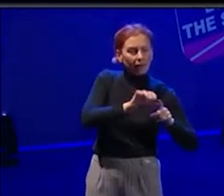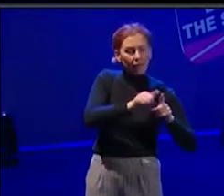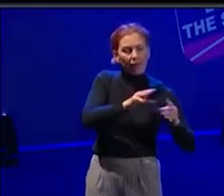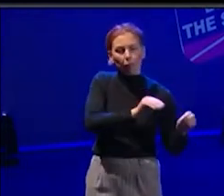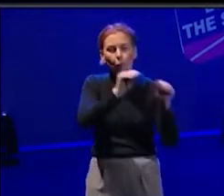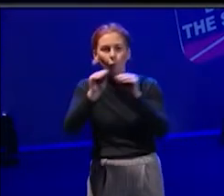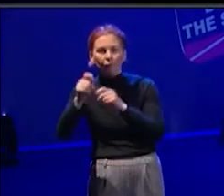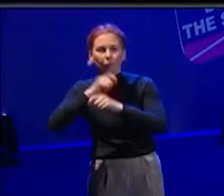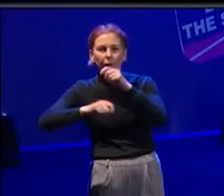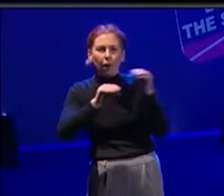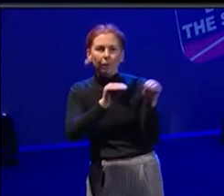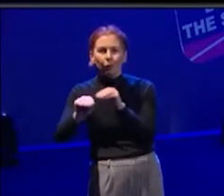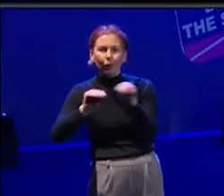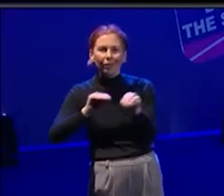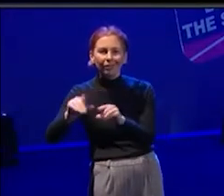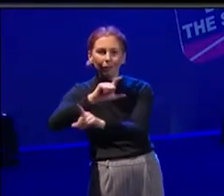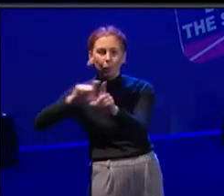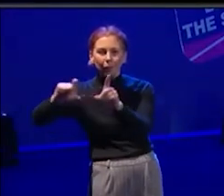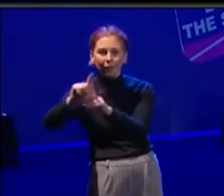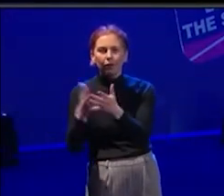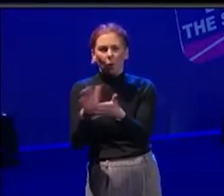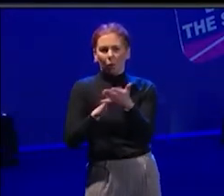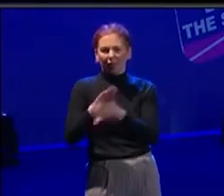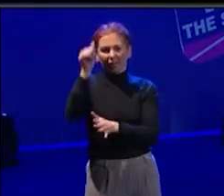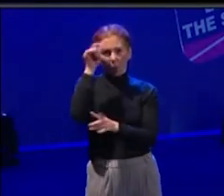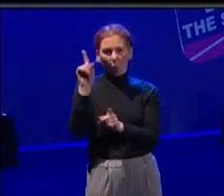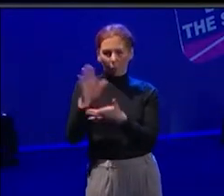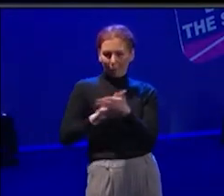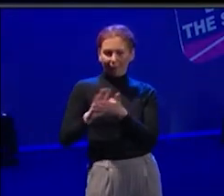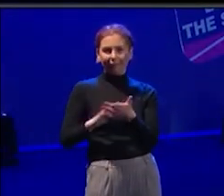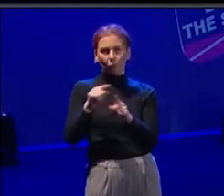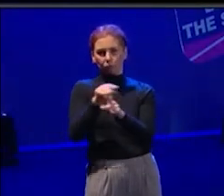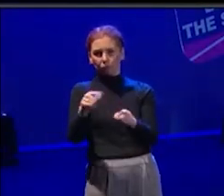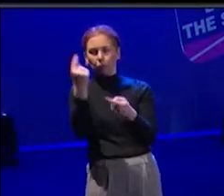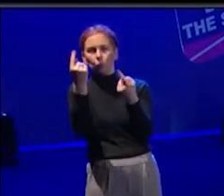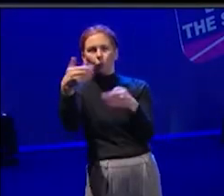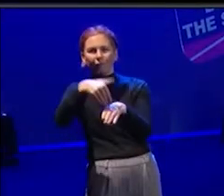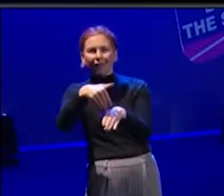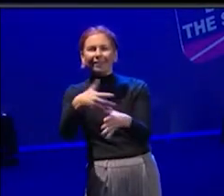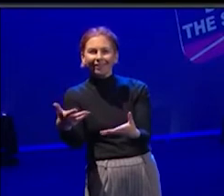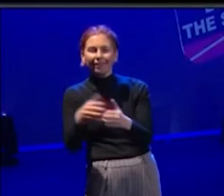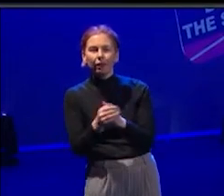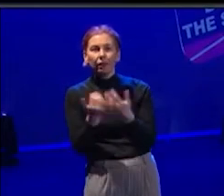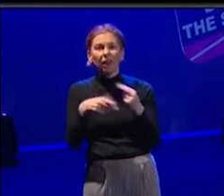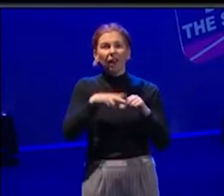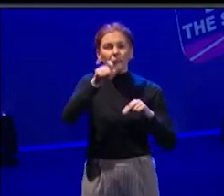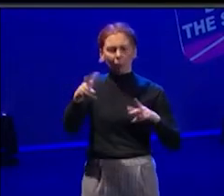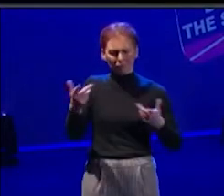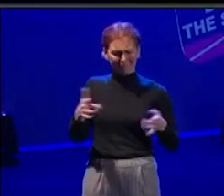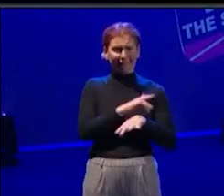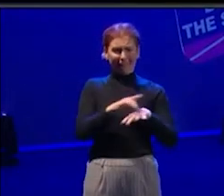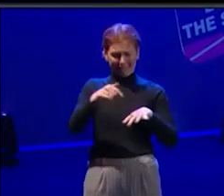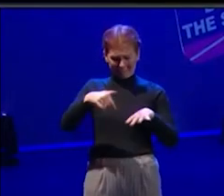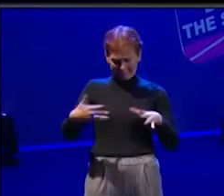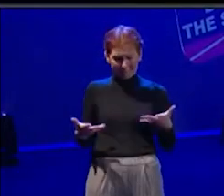and understanding what that actually means for the people who are impacted, or who don't feel like theatre is for them, for any which